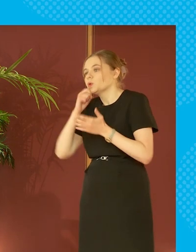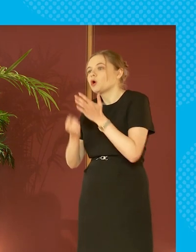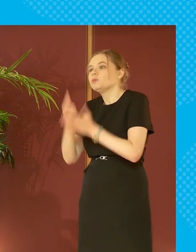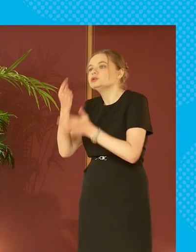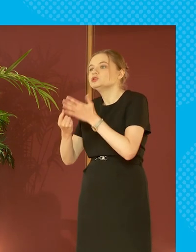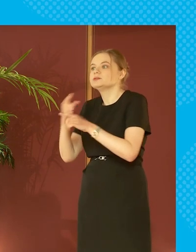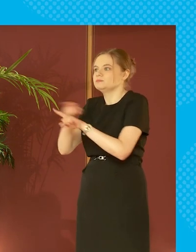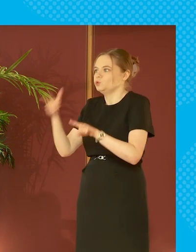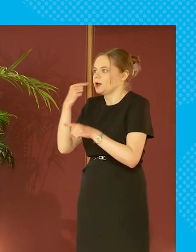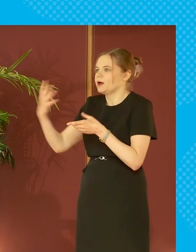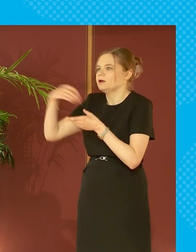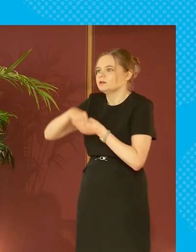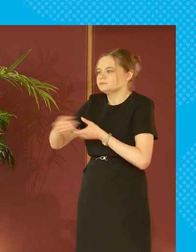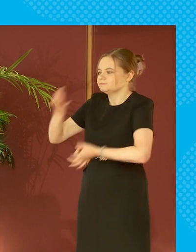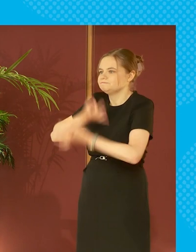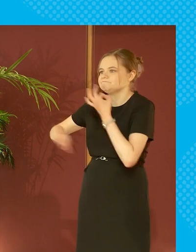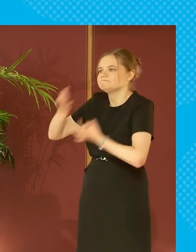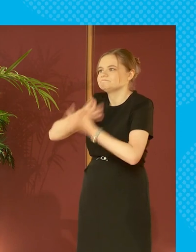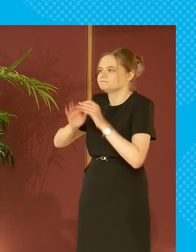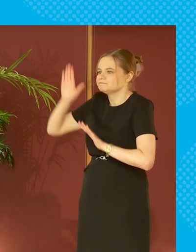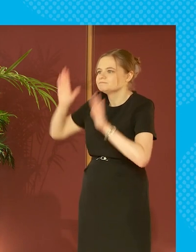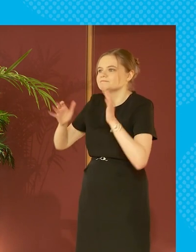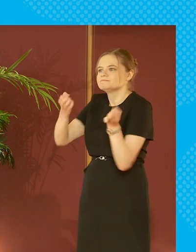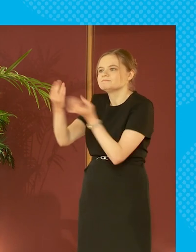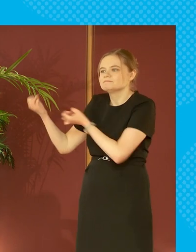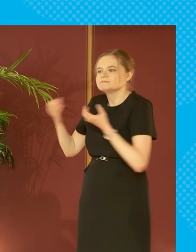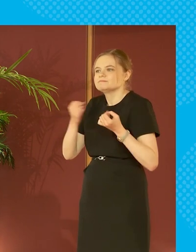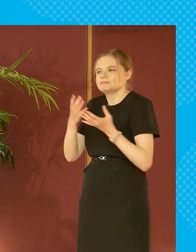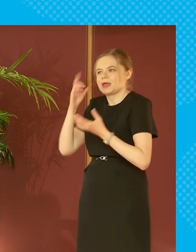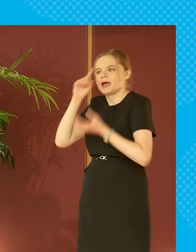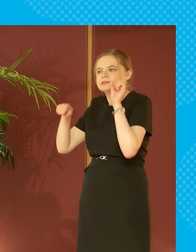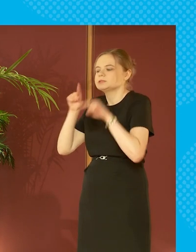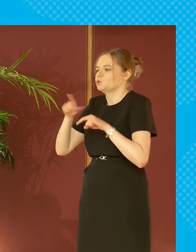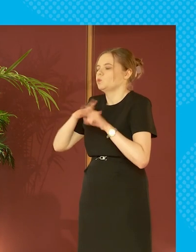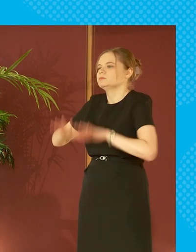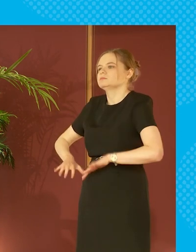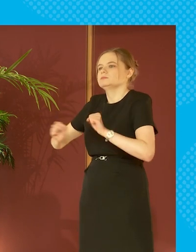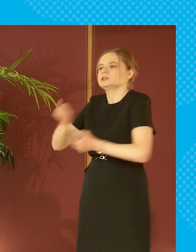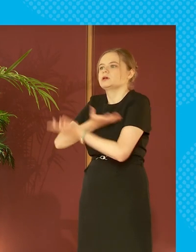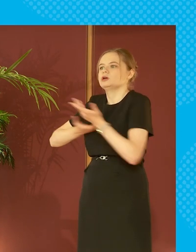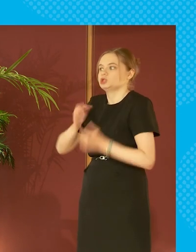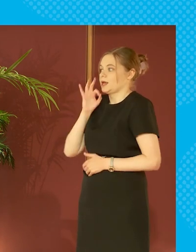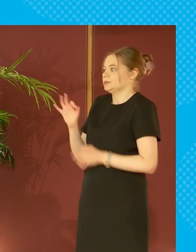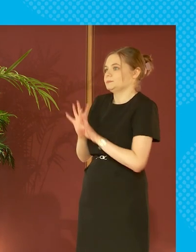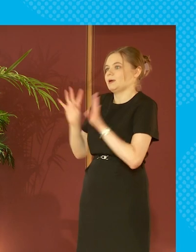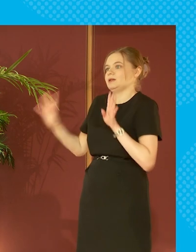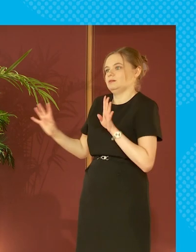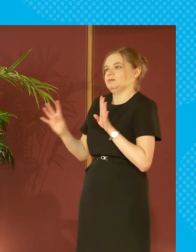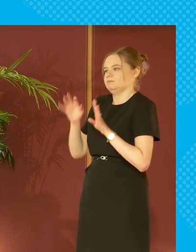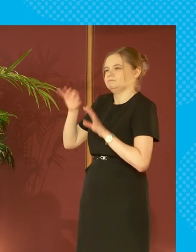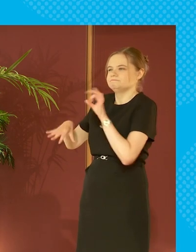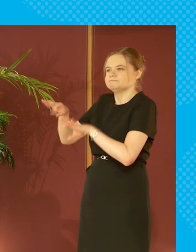for you to contribute to ask questions and and and put forward your ideas but I would like to begin this discussion by asking our panelists